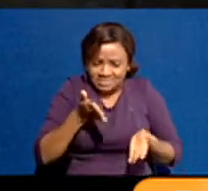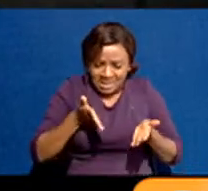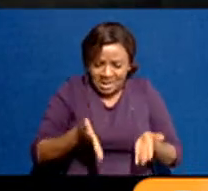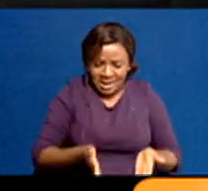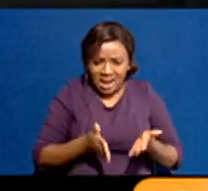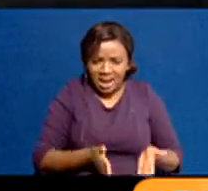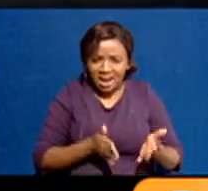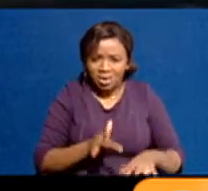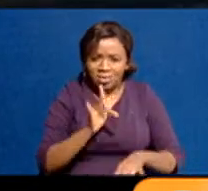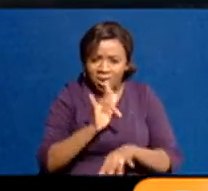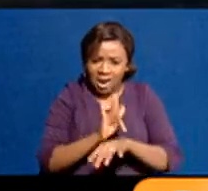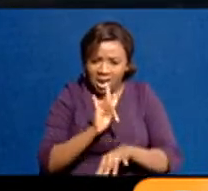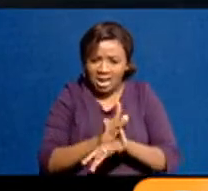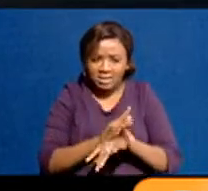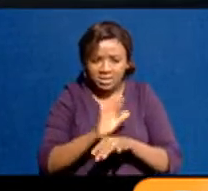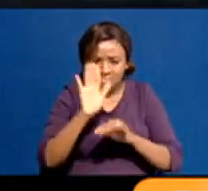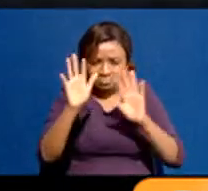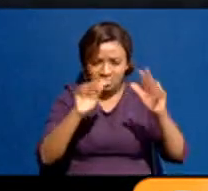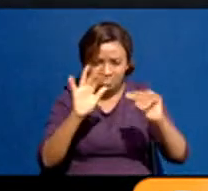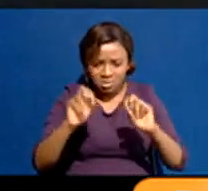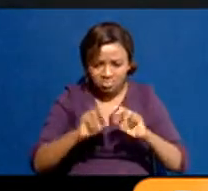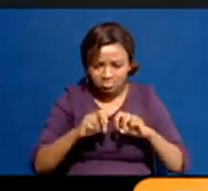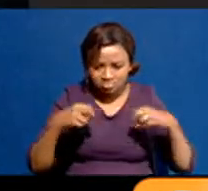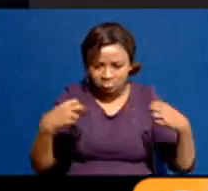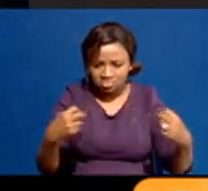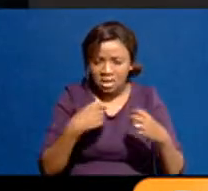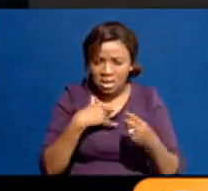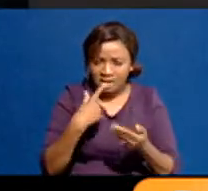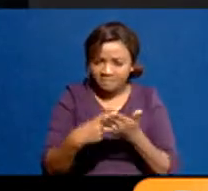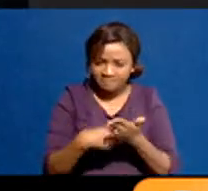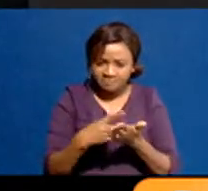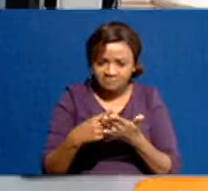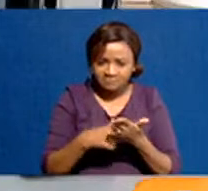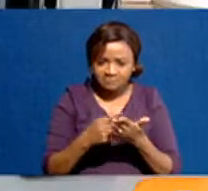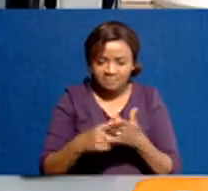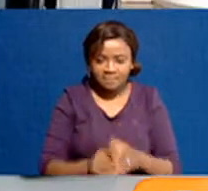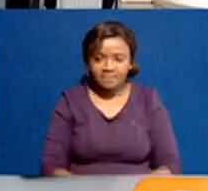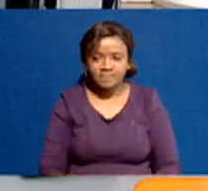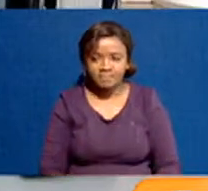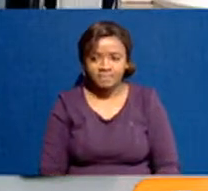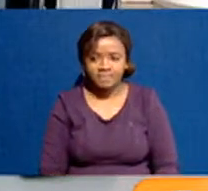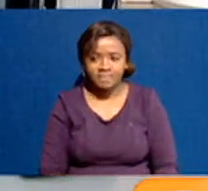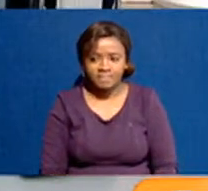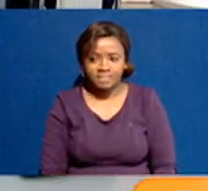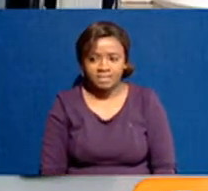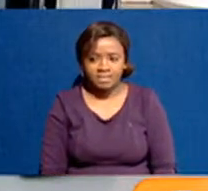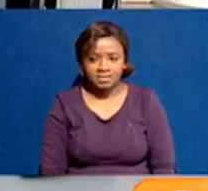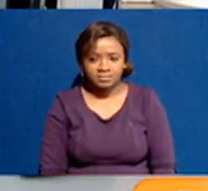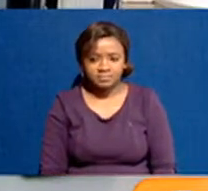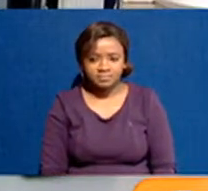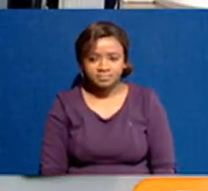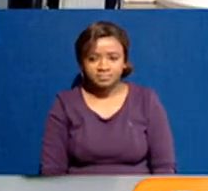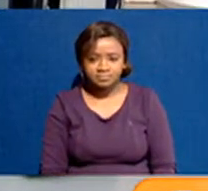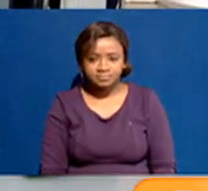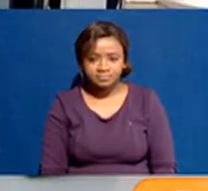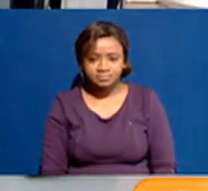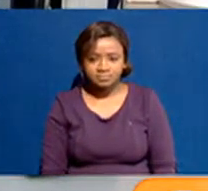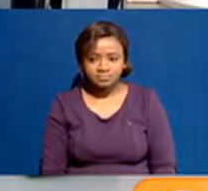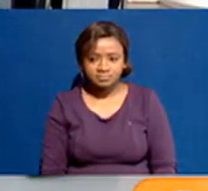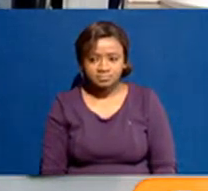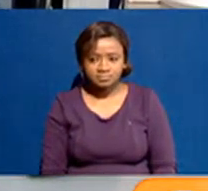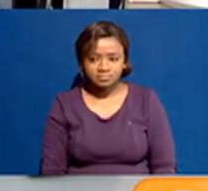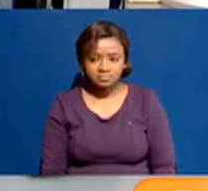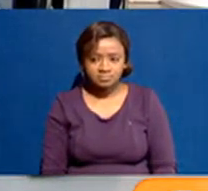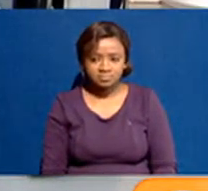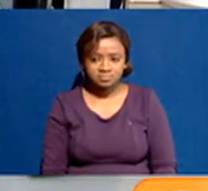structured dialogue around all these issues. And there is a national imperative for discussion around the